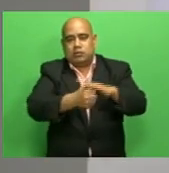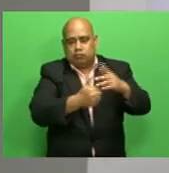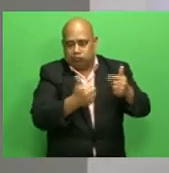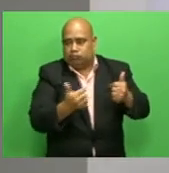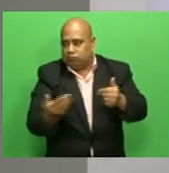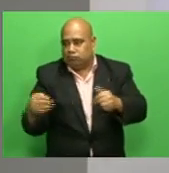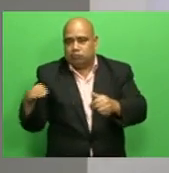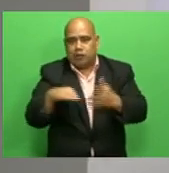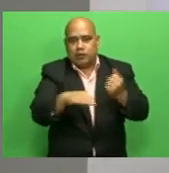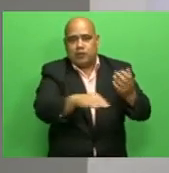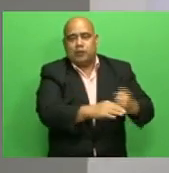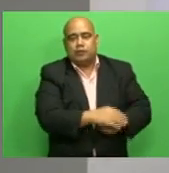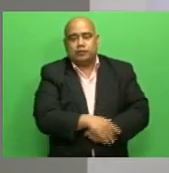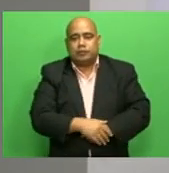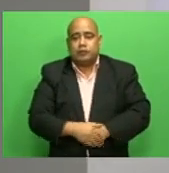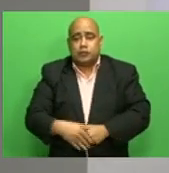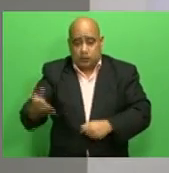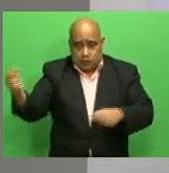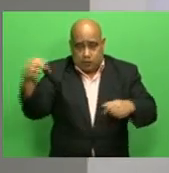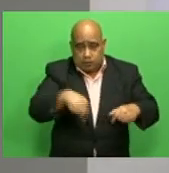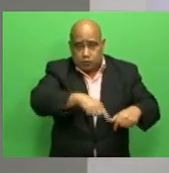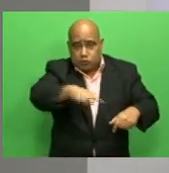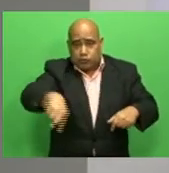Coming to Suva is a hard work.